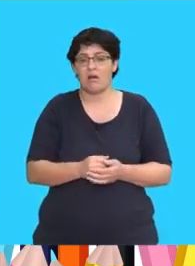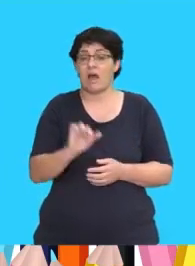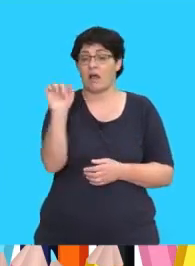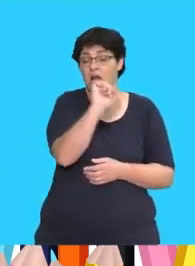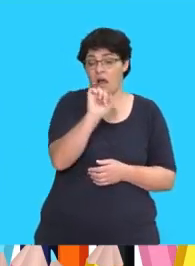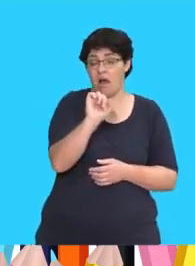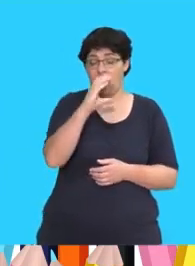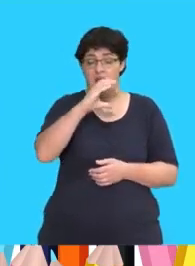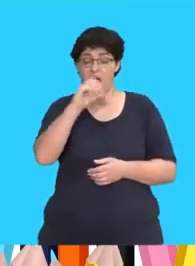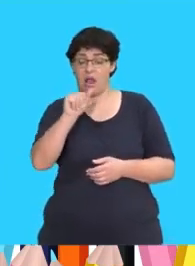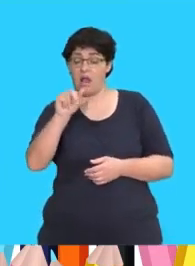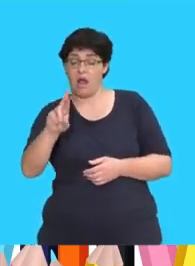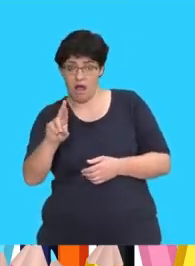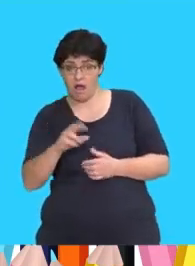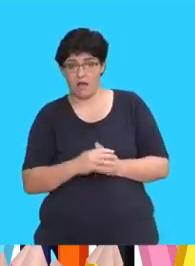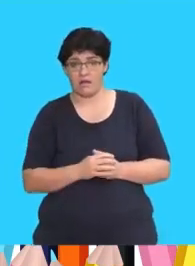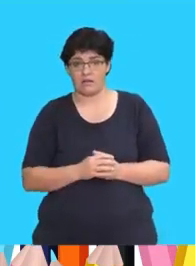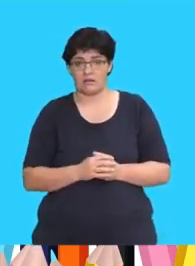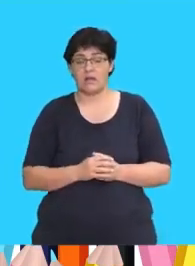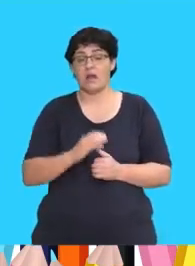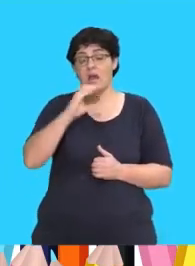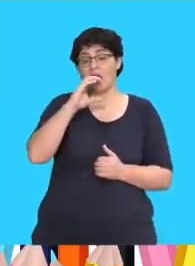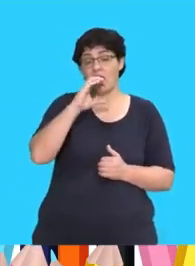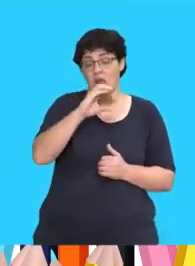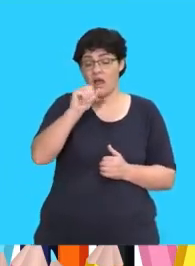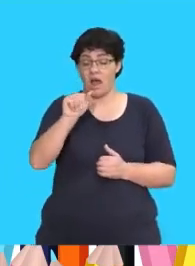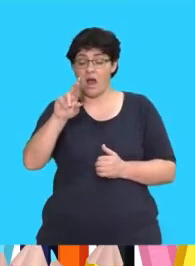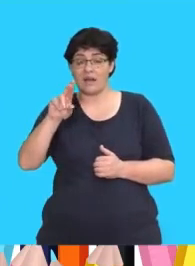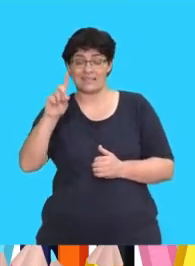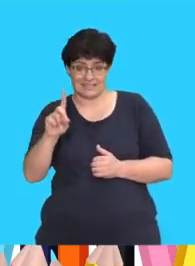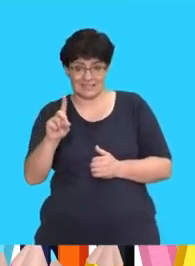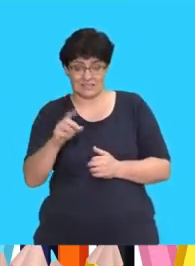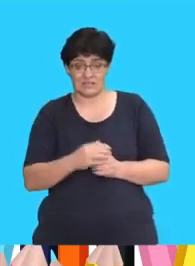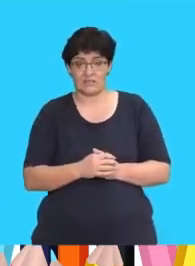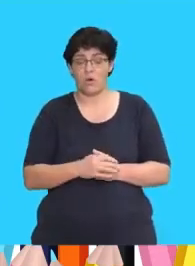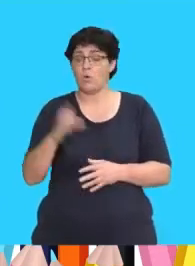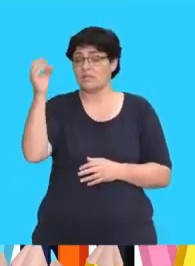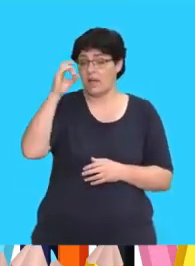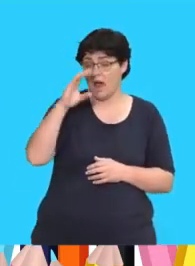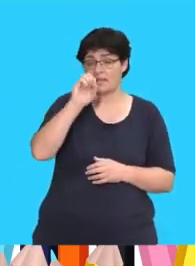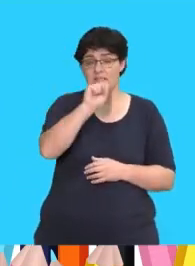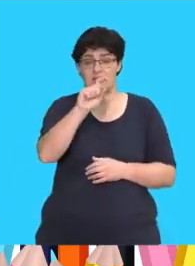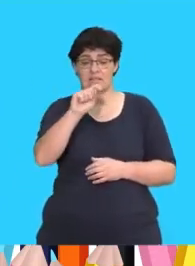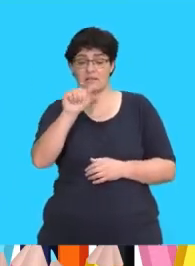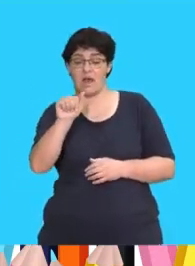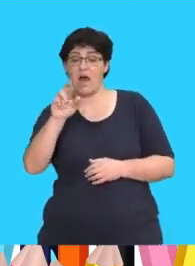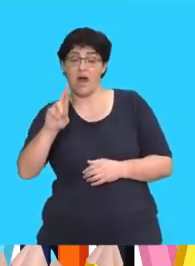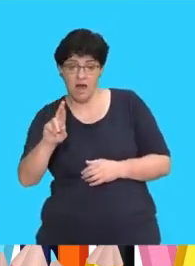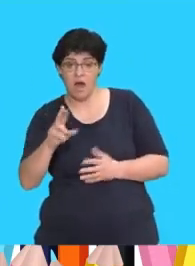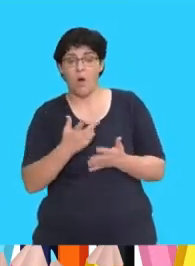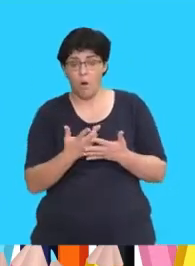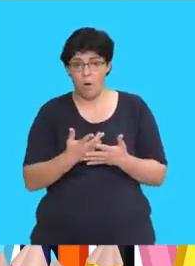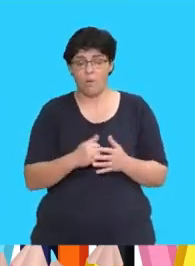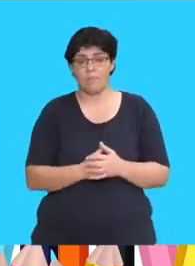in car, R in card, R in star, and R